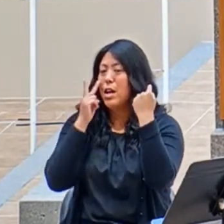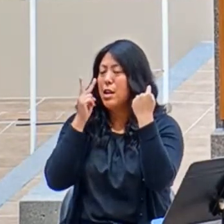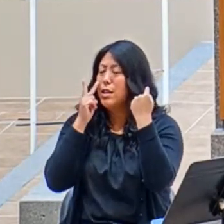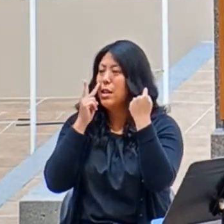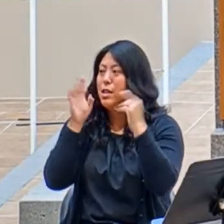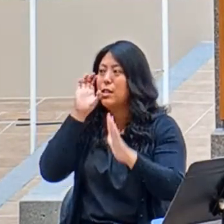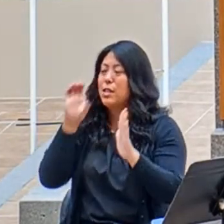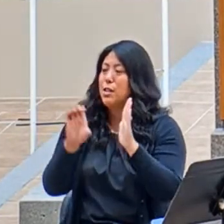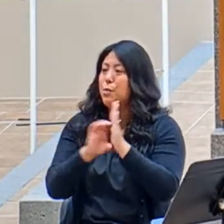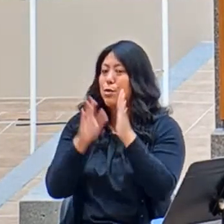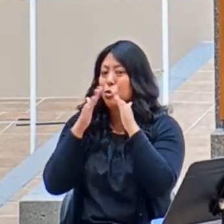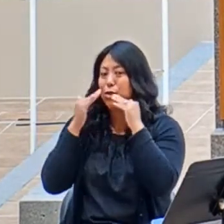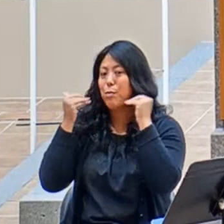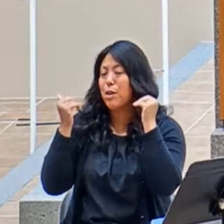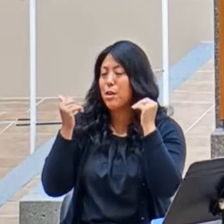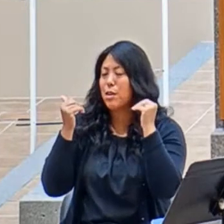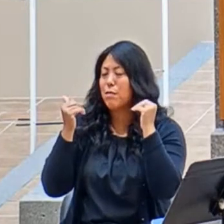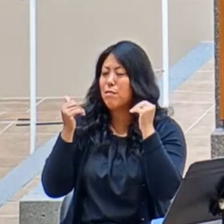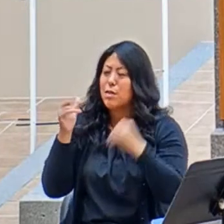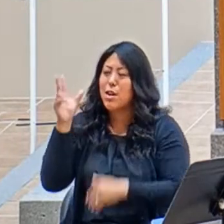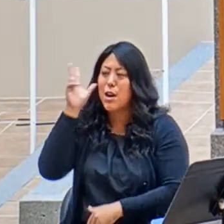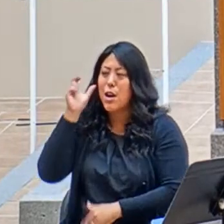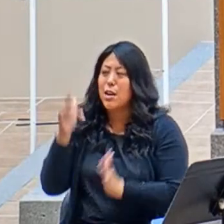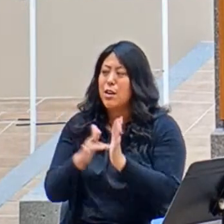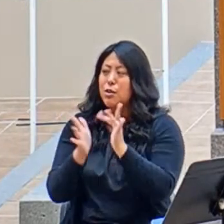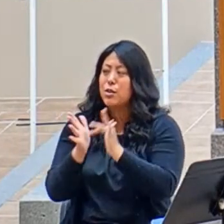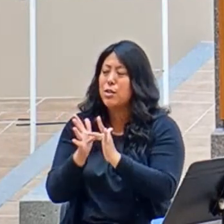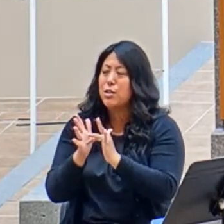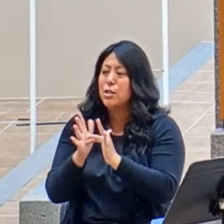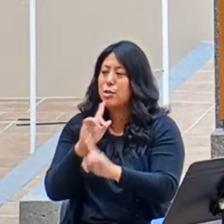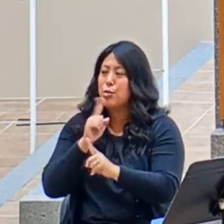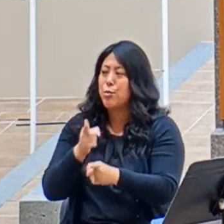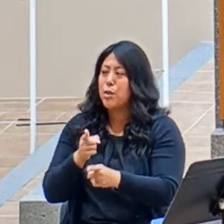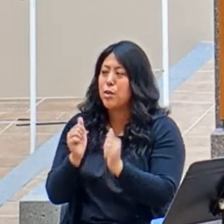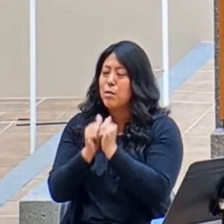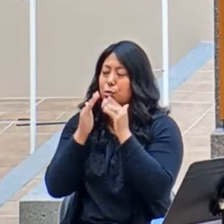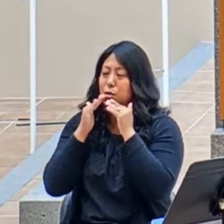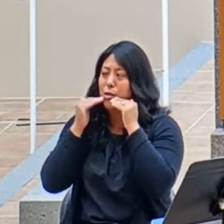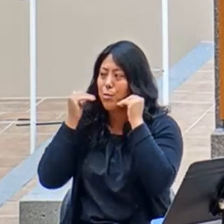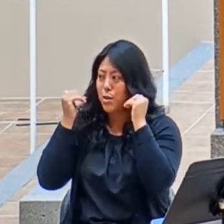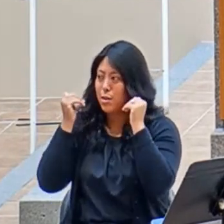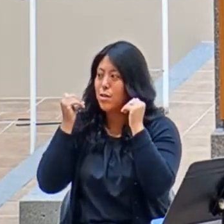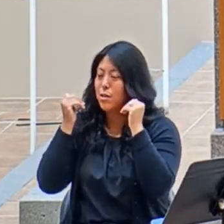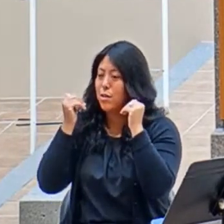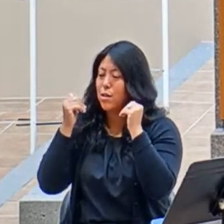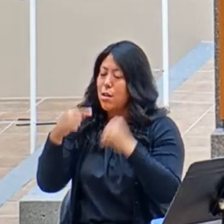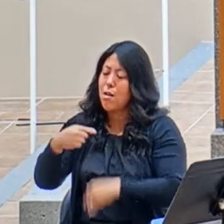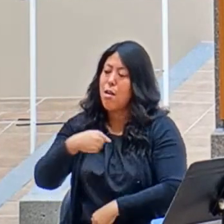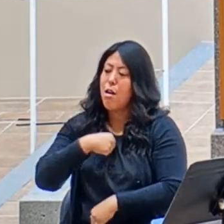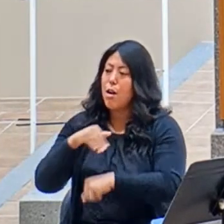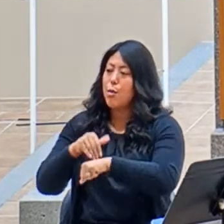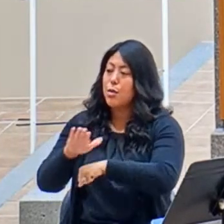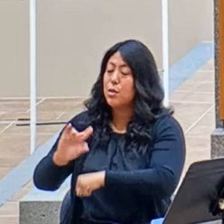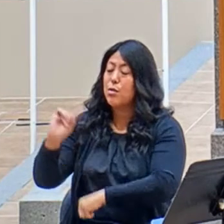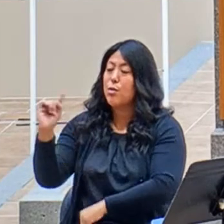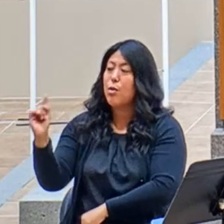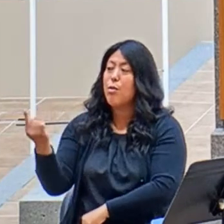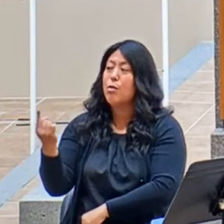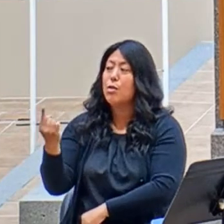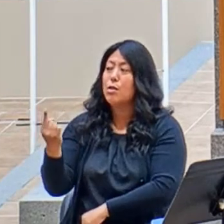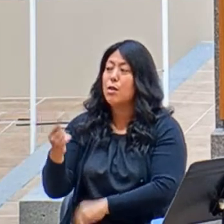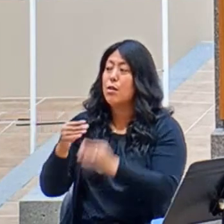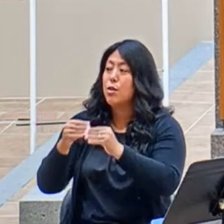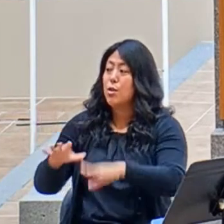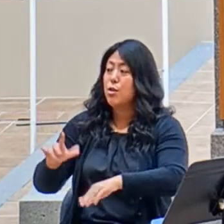face, saying to her, but also to his disciples, I was sent only to the lost sheep